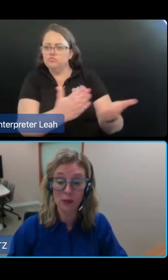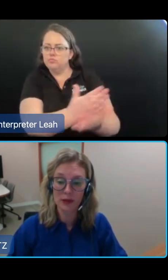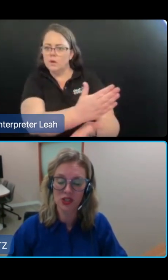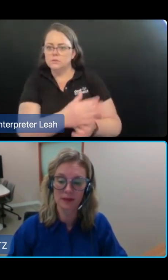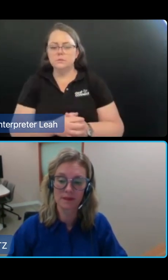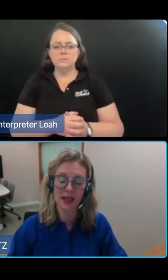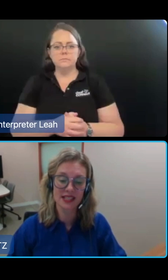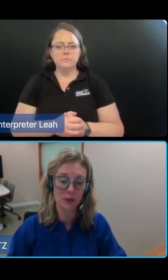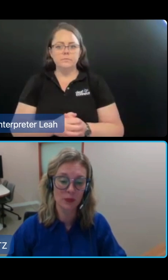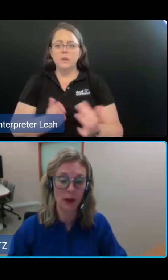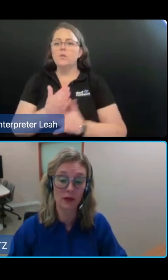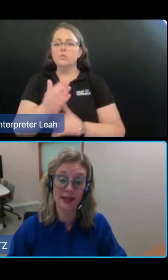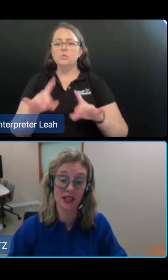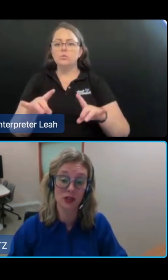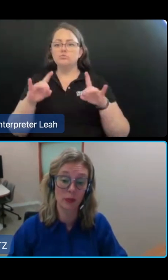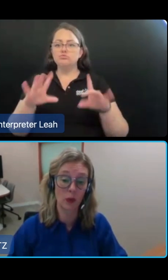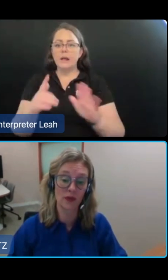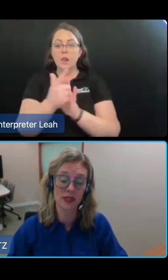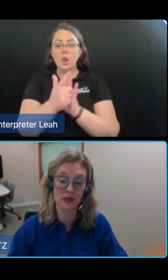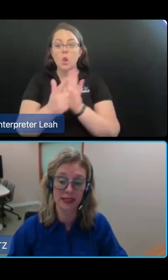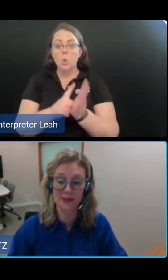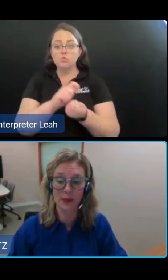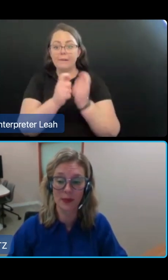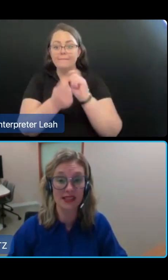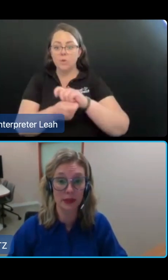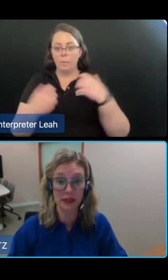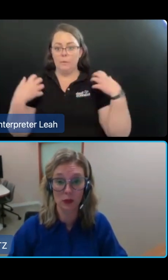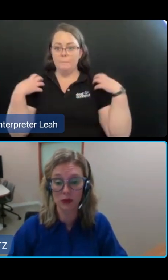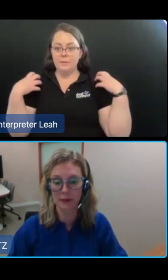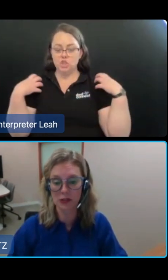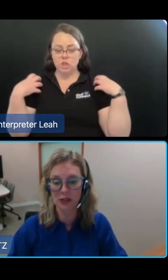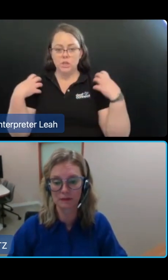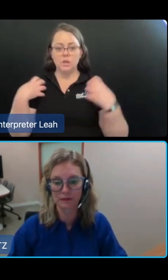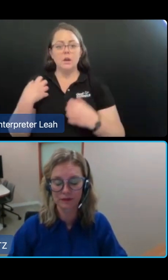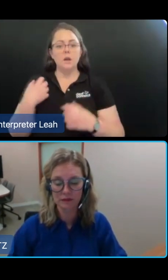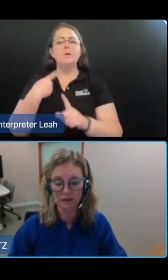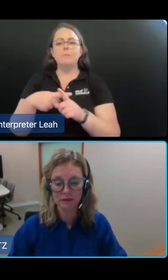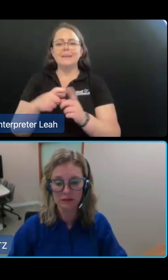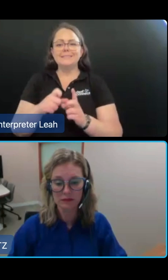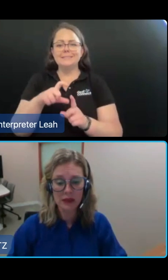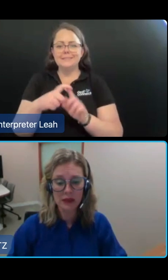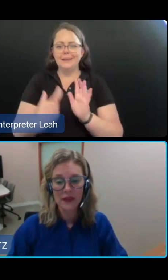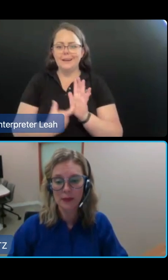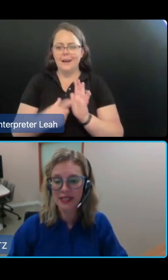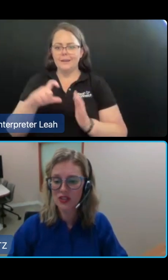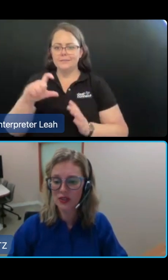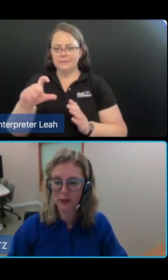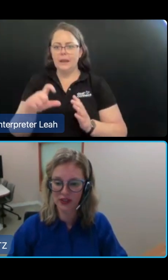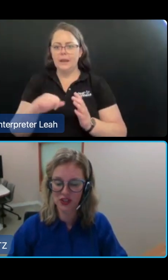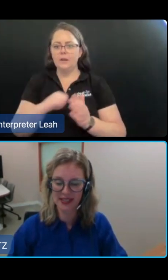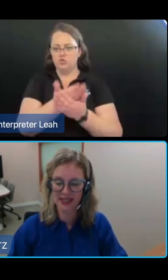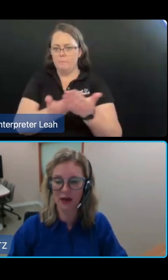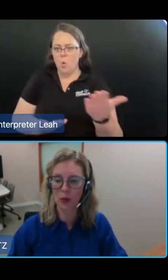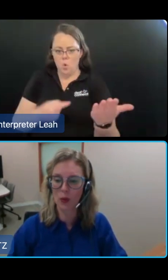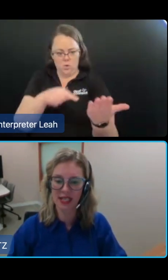Law Reform Commission and supported by a research report that was released by the Disability Royal Commission. The administrative